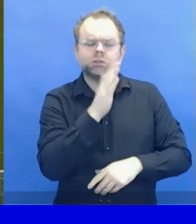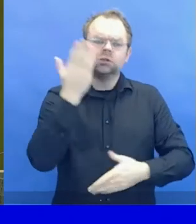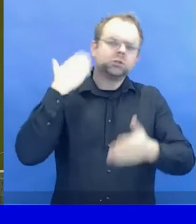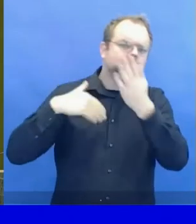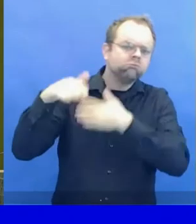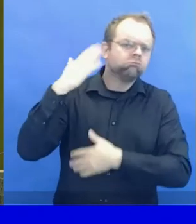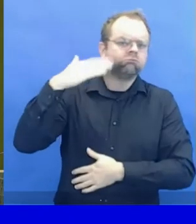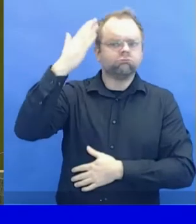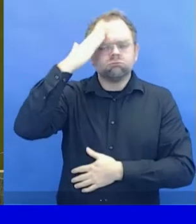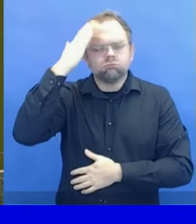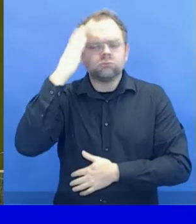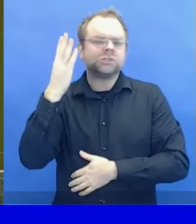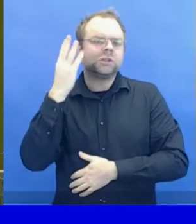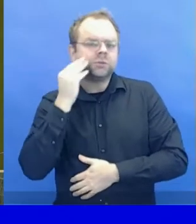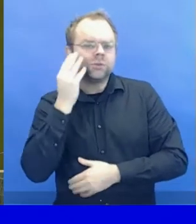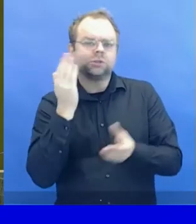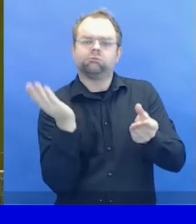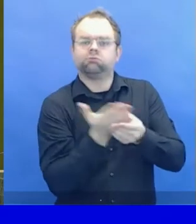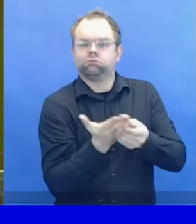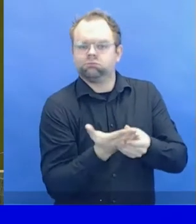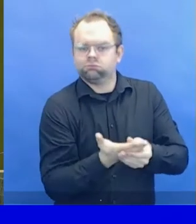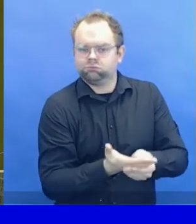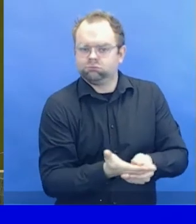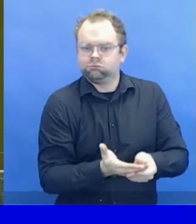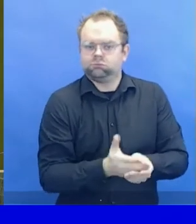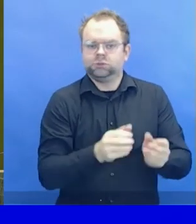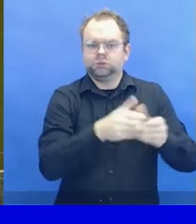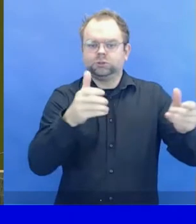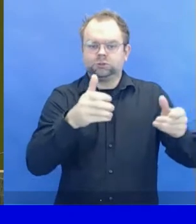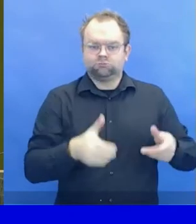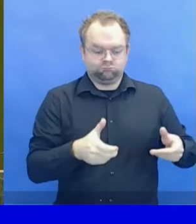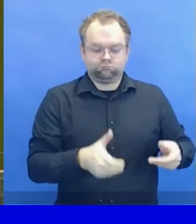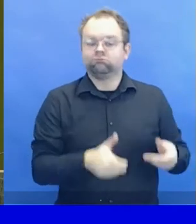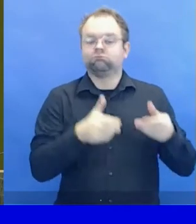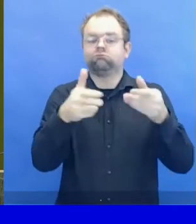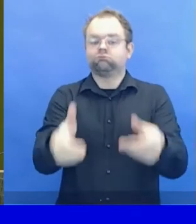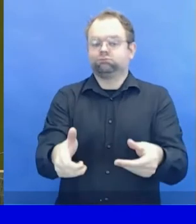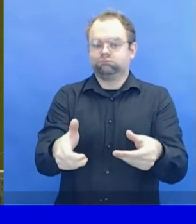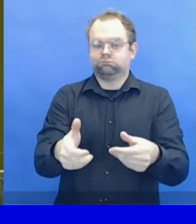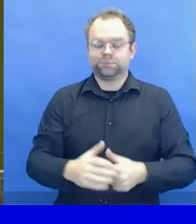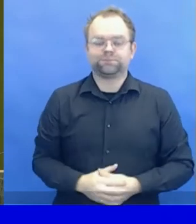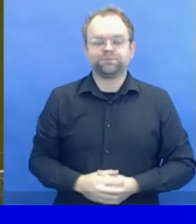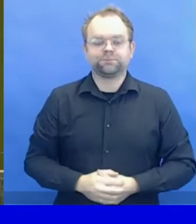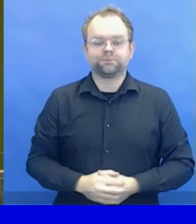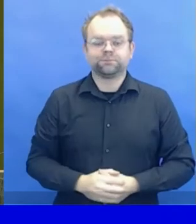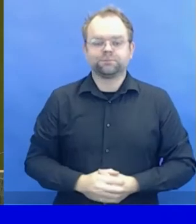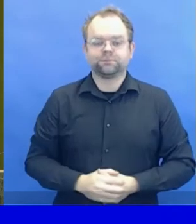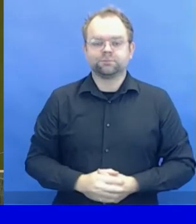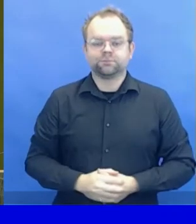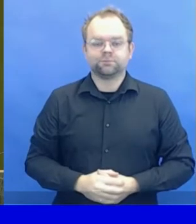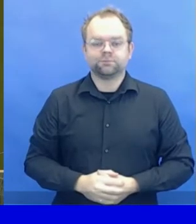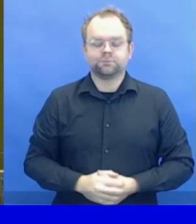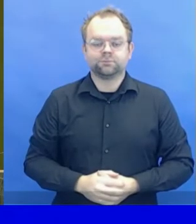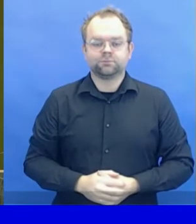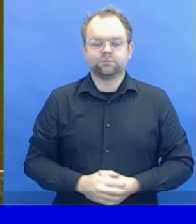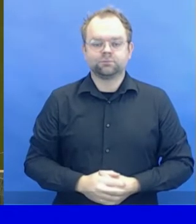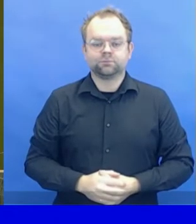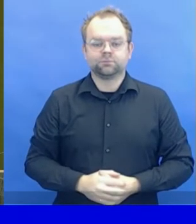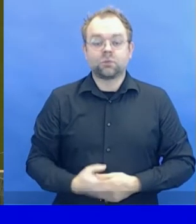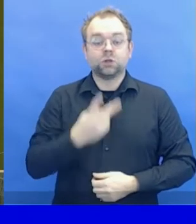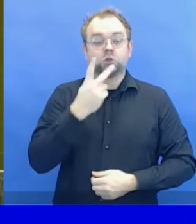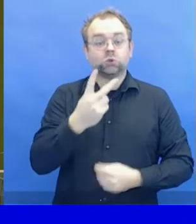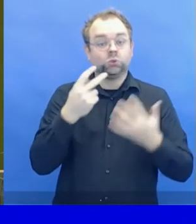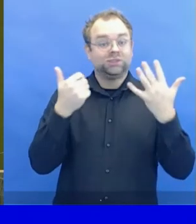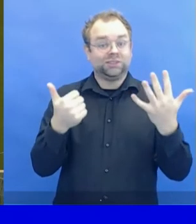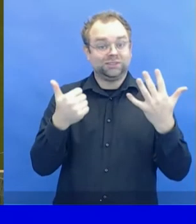On 26th November, the Secretary received the withdrawal of Mr. Mohanad